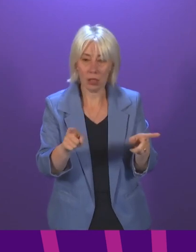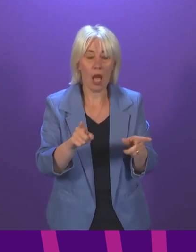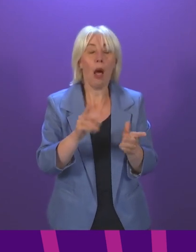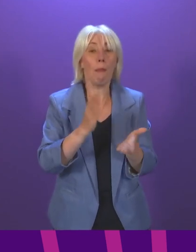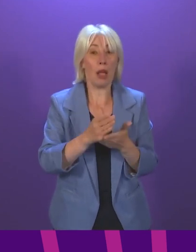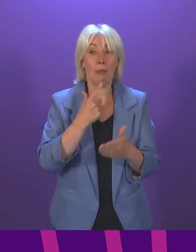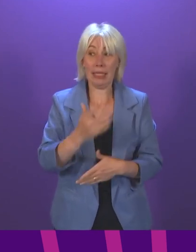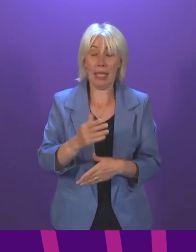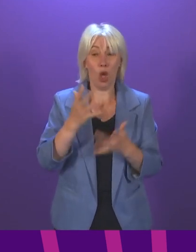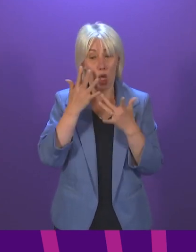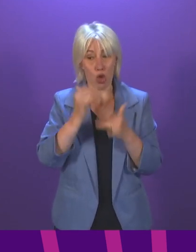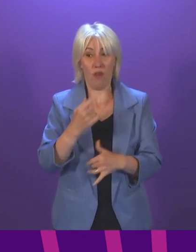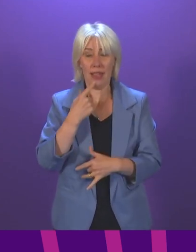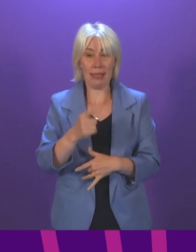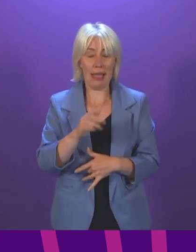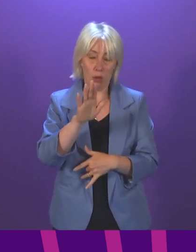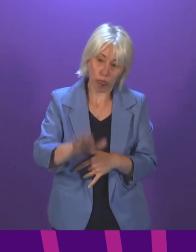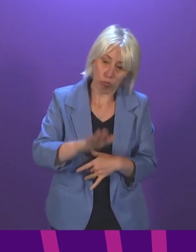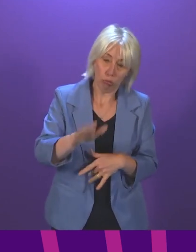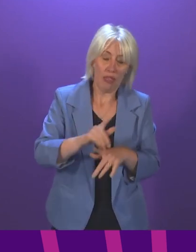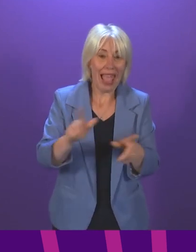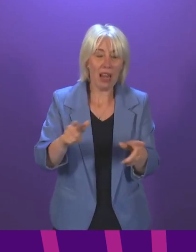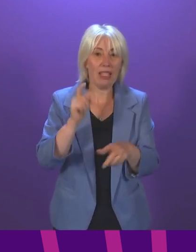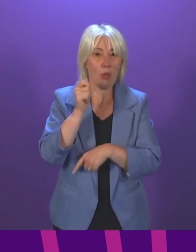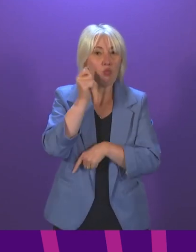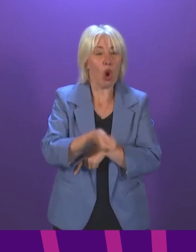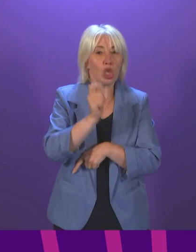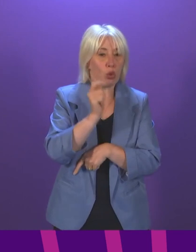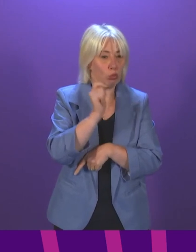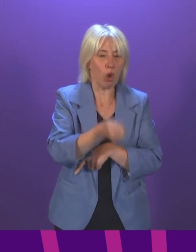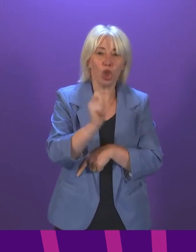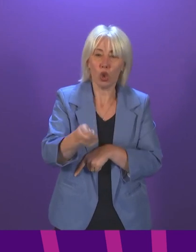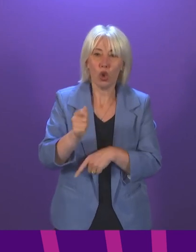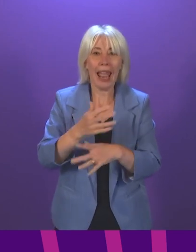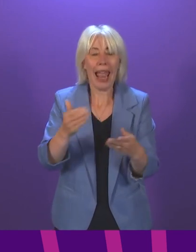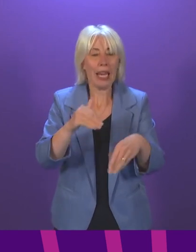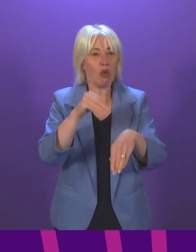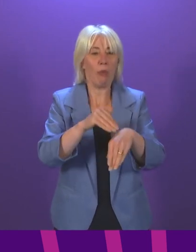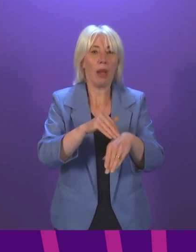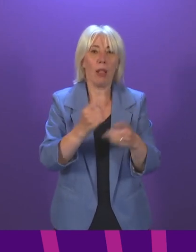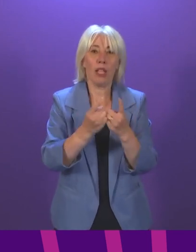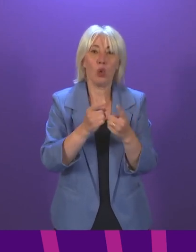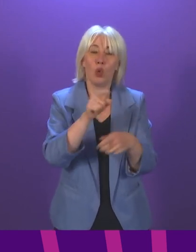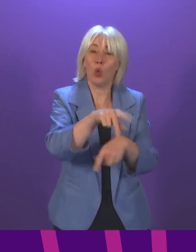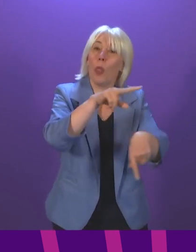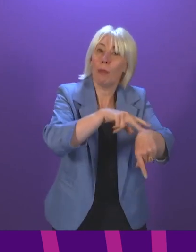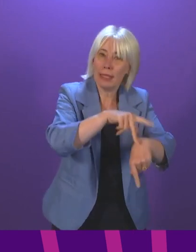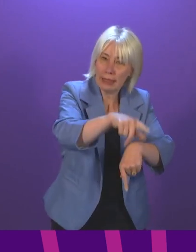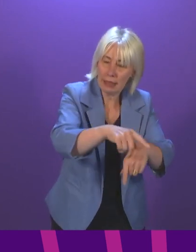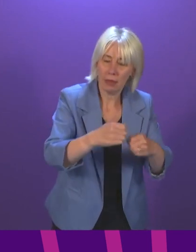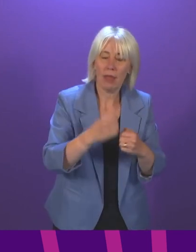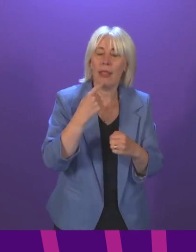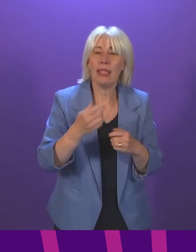reassured by the robust scrutiny which is applied by prosecutors to on duty criminal allegations against the police. The report noted a historic